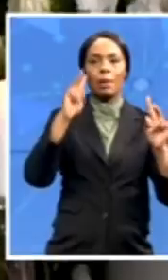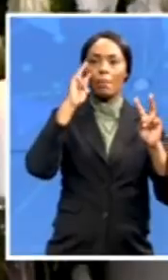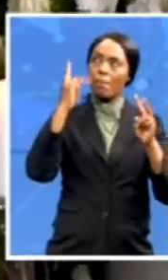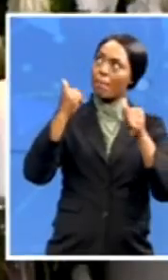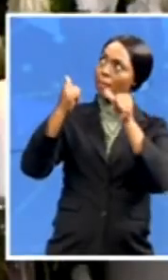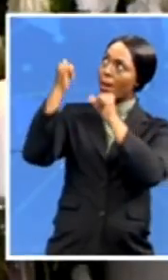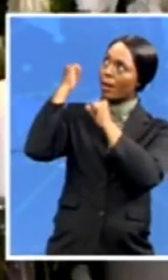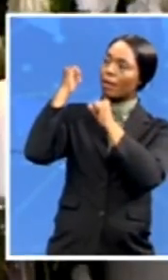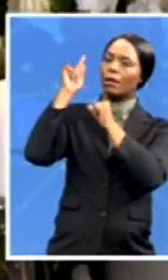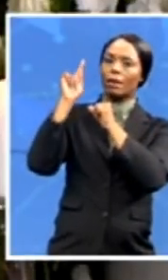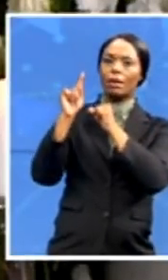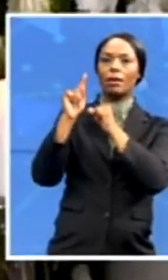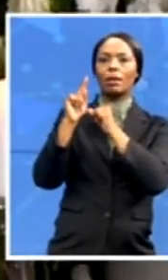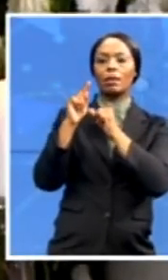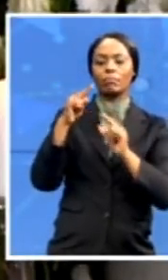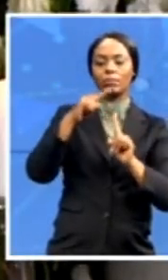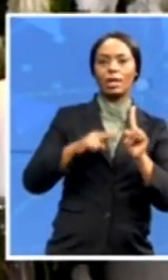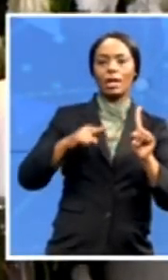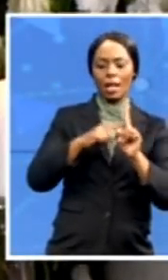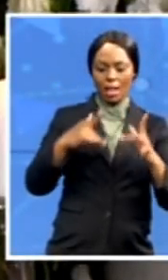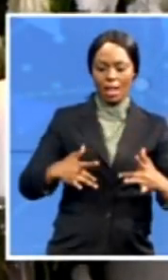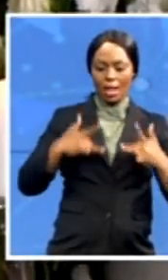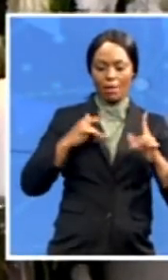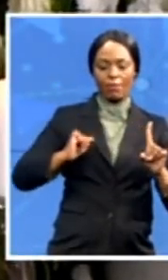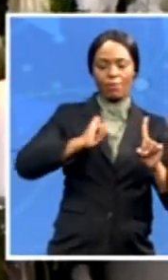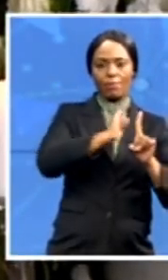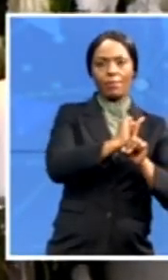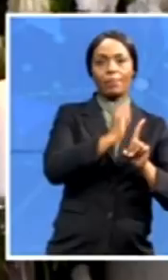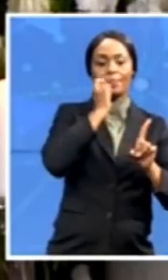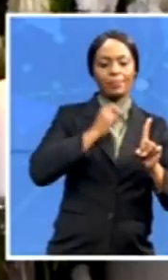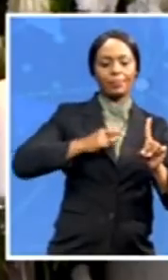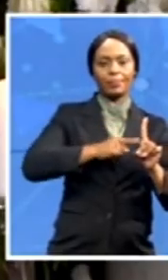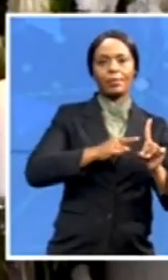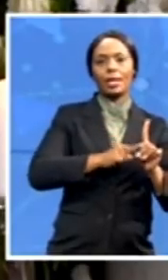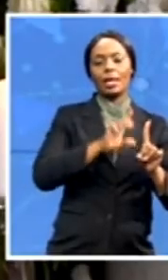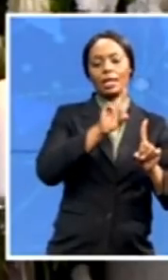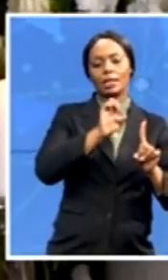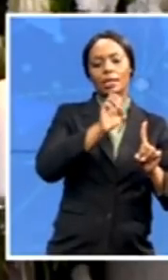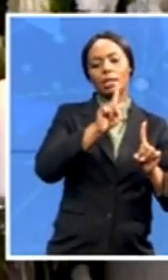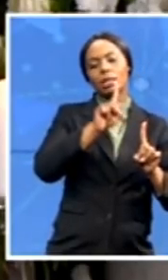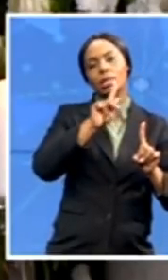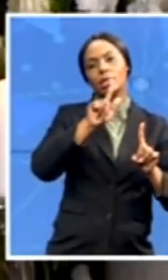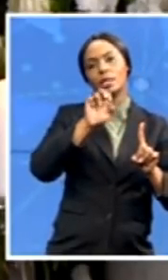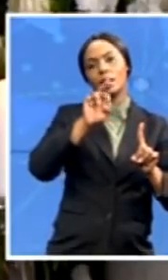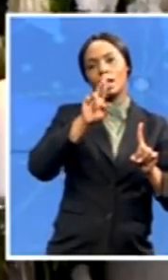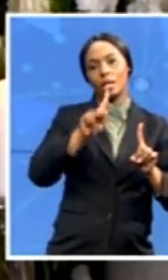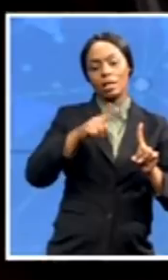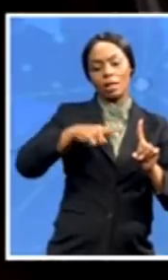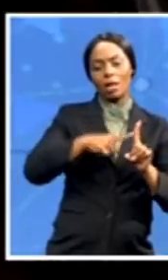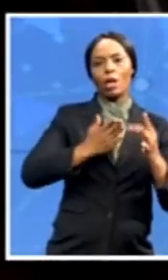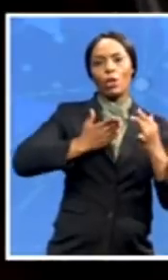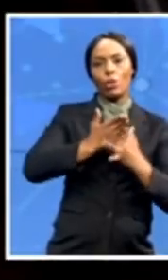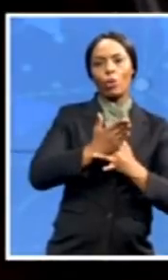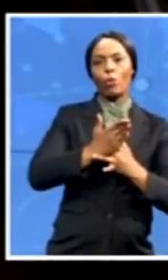life, we can actually rejoice in the fact that through his actions, he left not only all of us